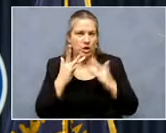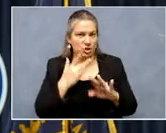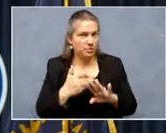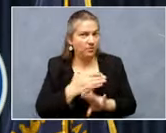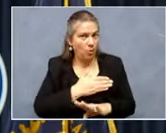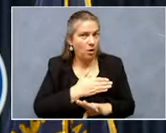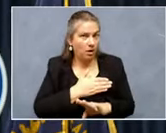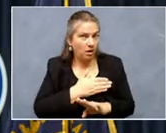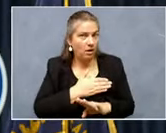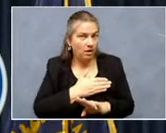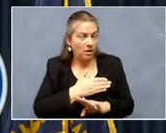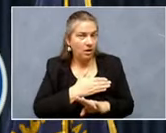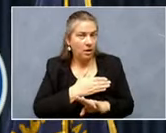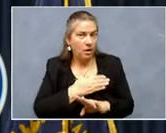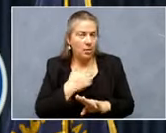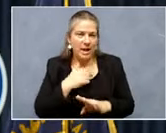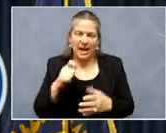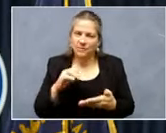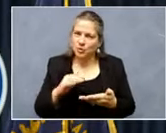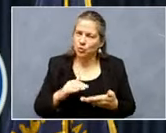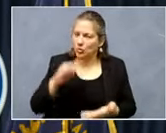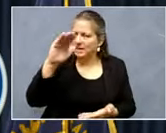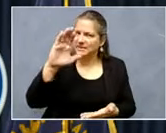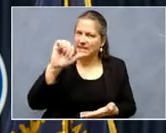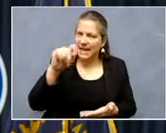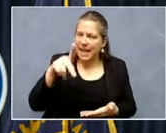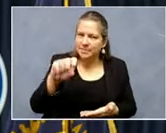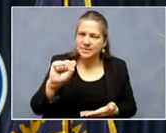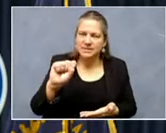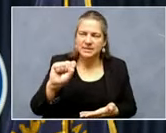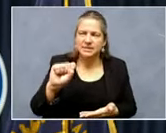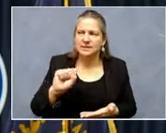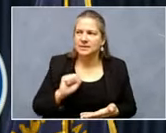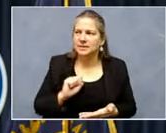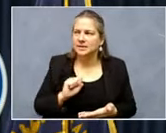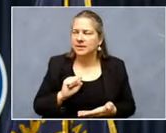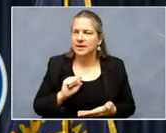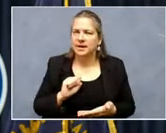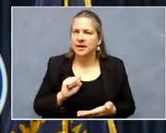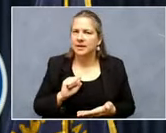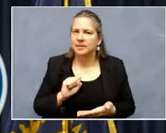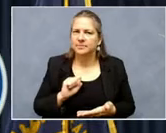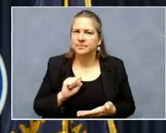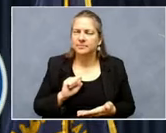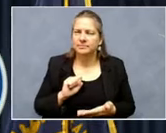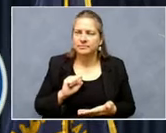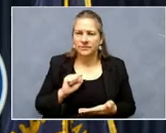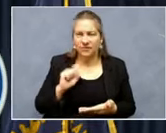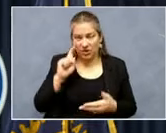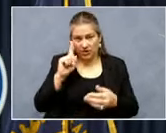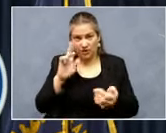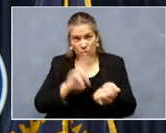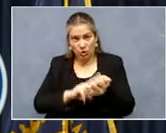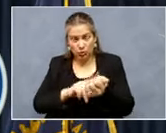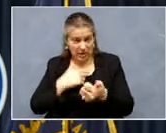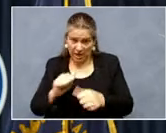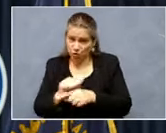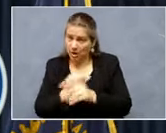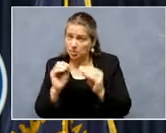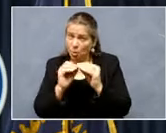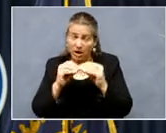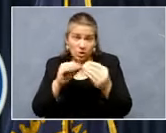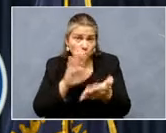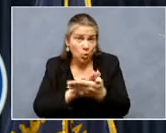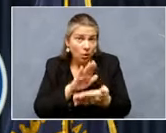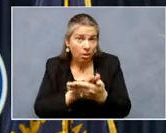a number of ways. We've got to raise the caps that the board of nursing puts on our schools. We can train a lot more nurses and there are a